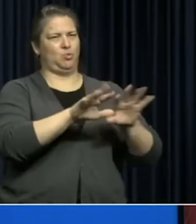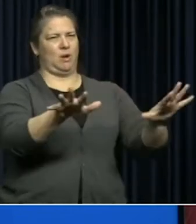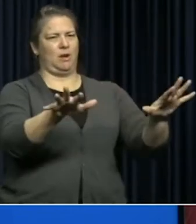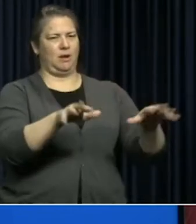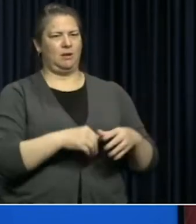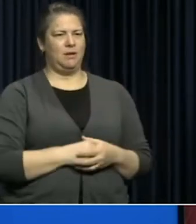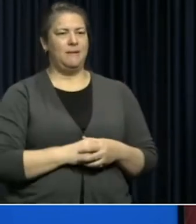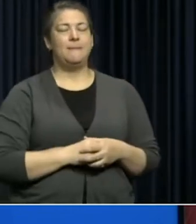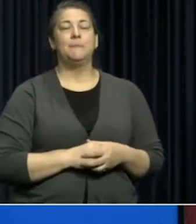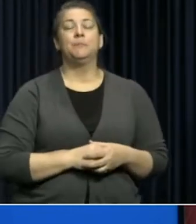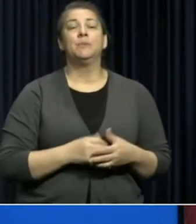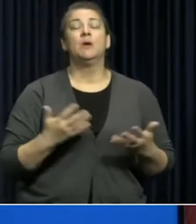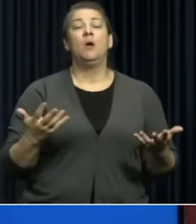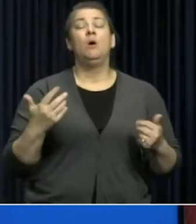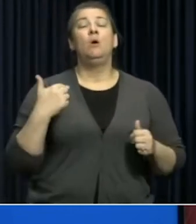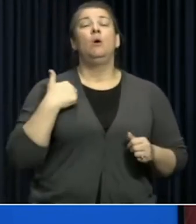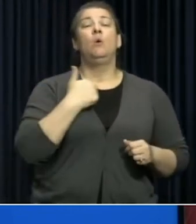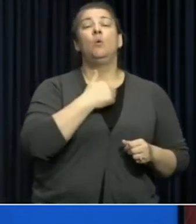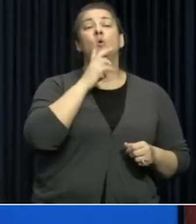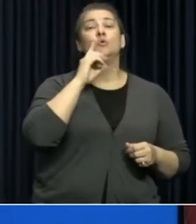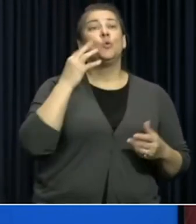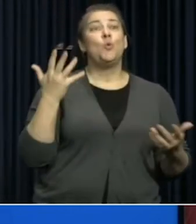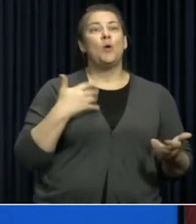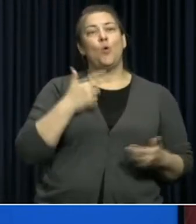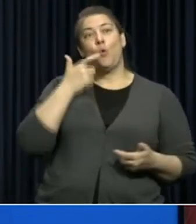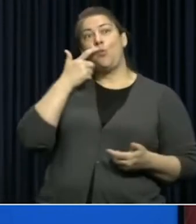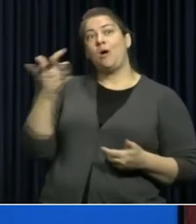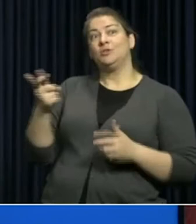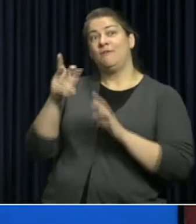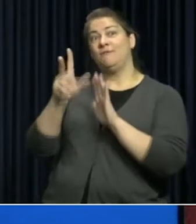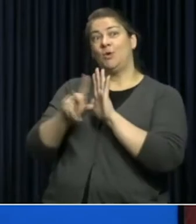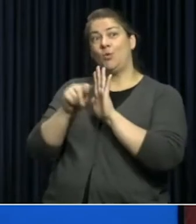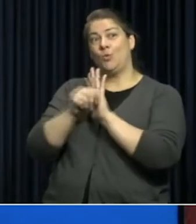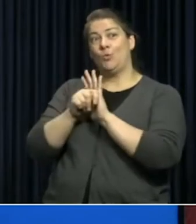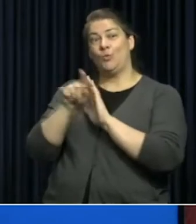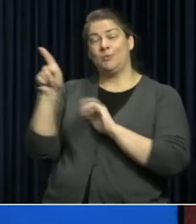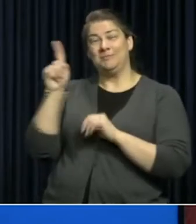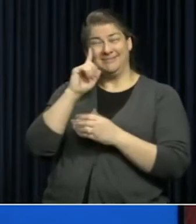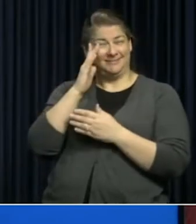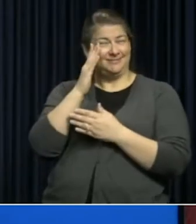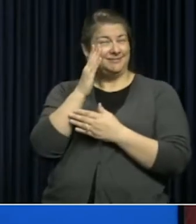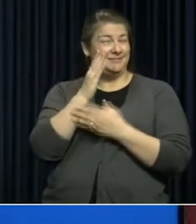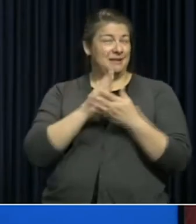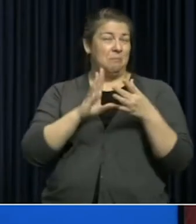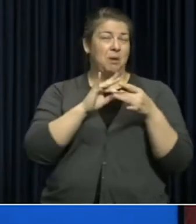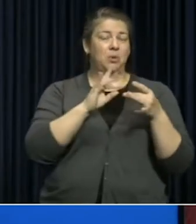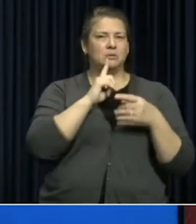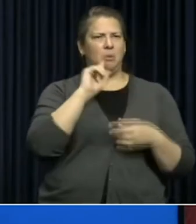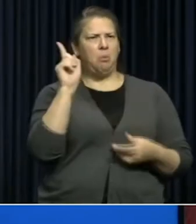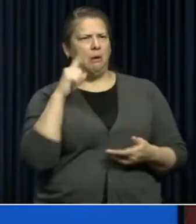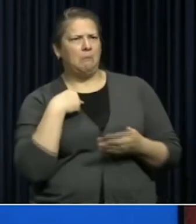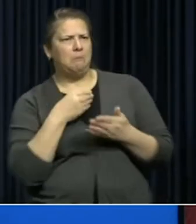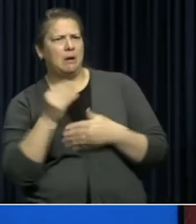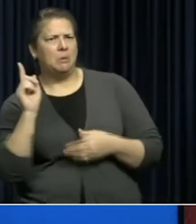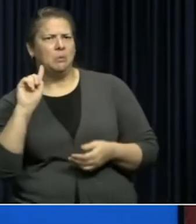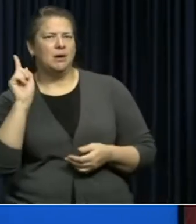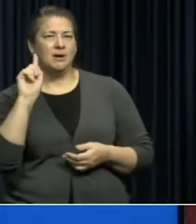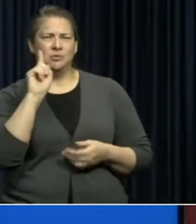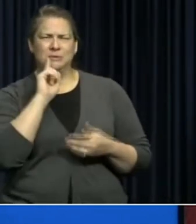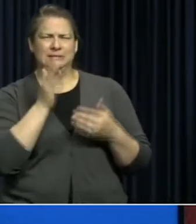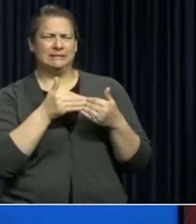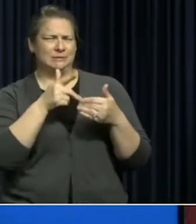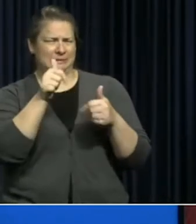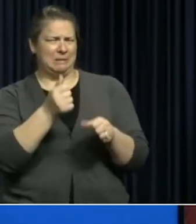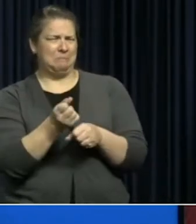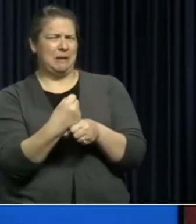what we're going to do is watch a quick video because some folks have said, well, where can I buy a mask? It's really easy to make